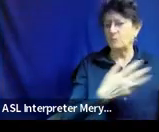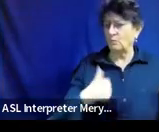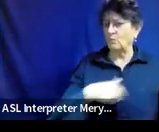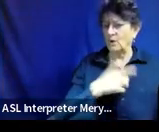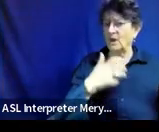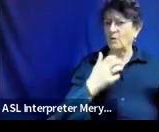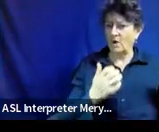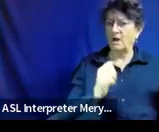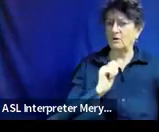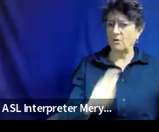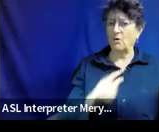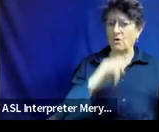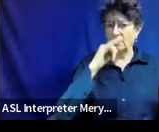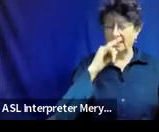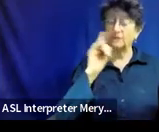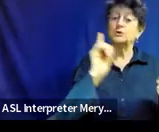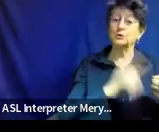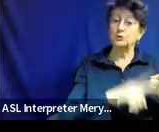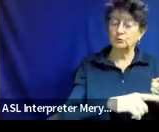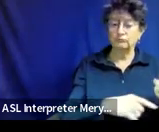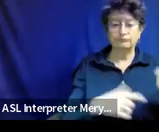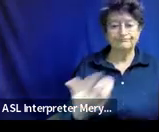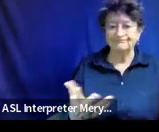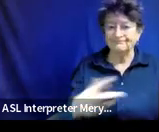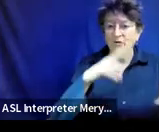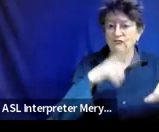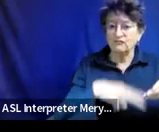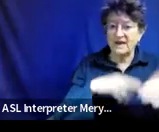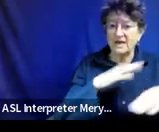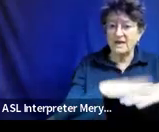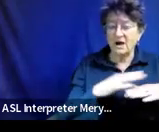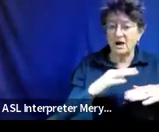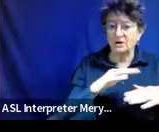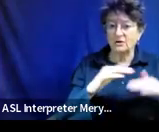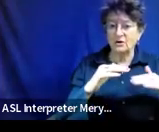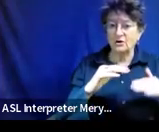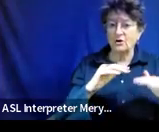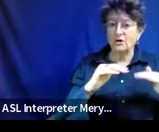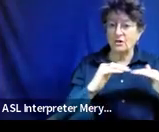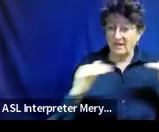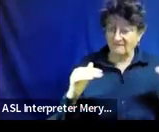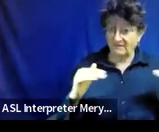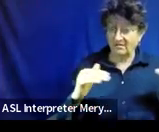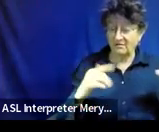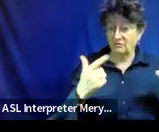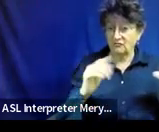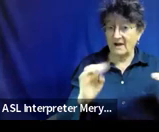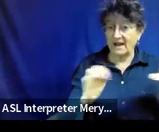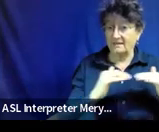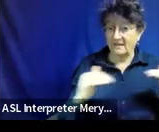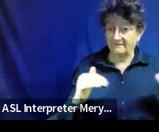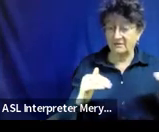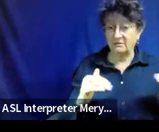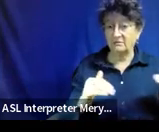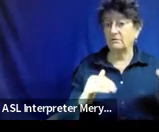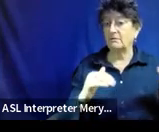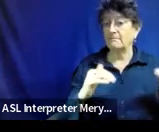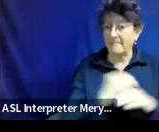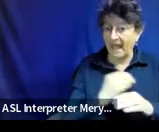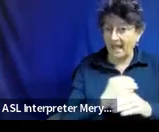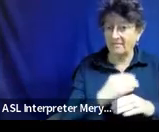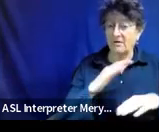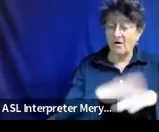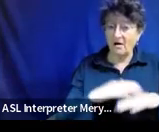read on grade level, right? Do math. Be able to write on grade level. Um,